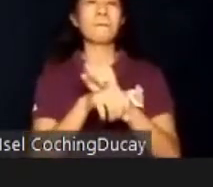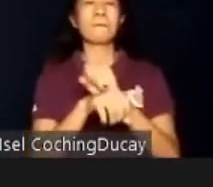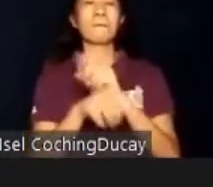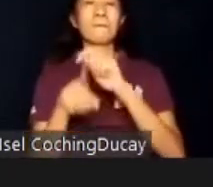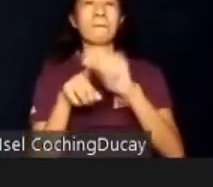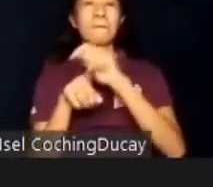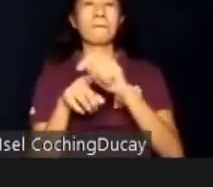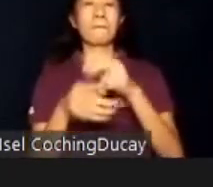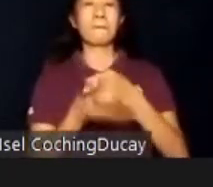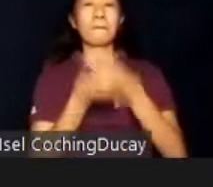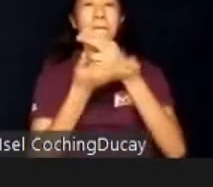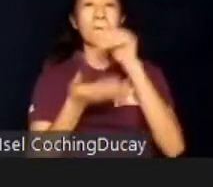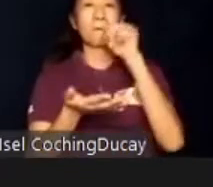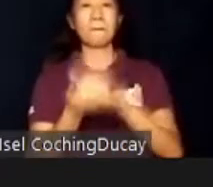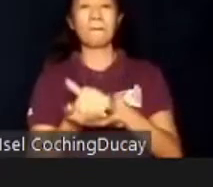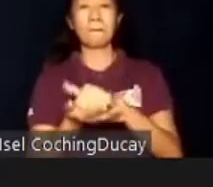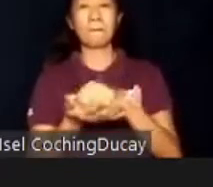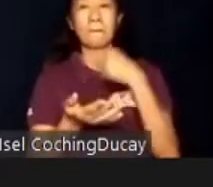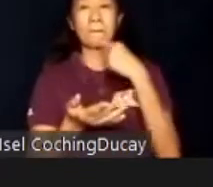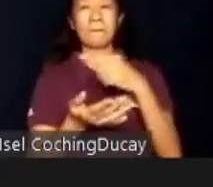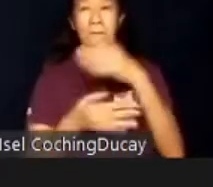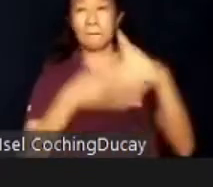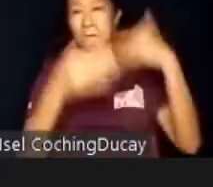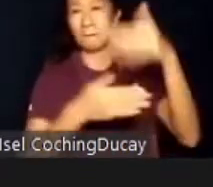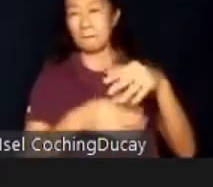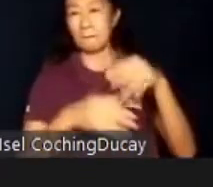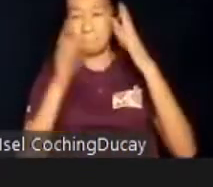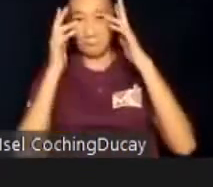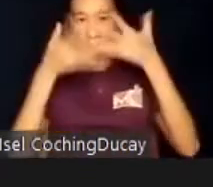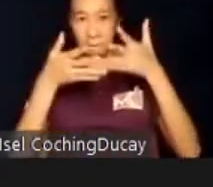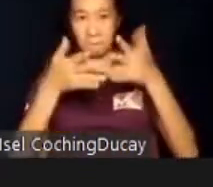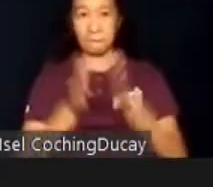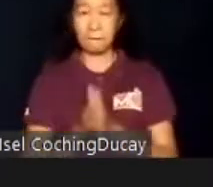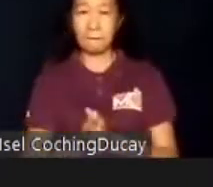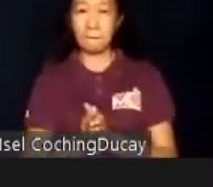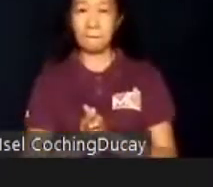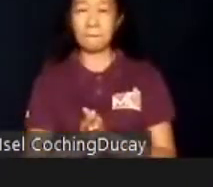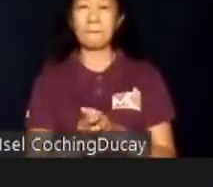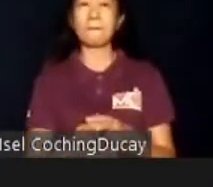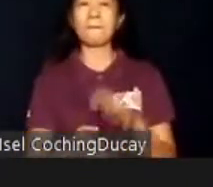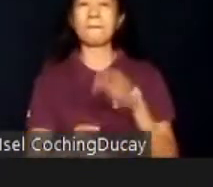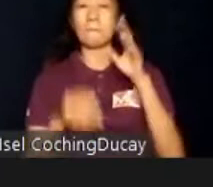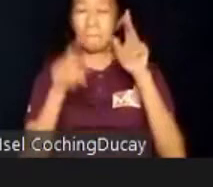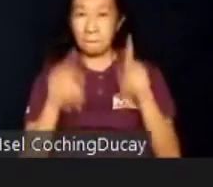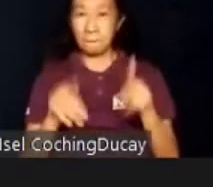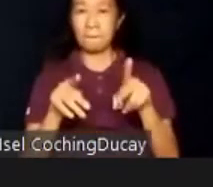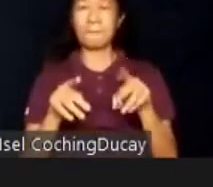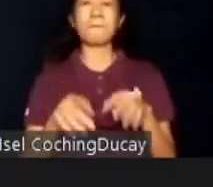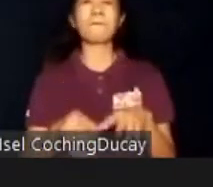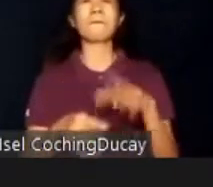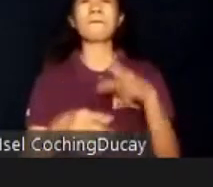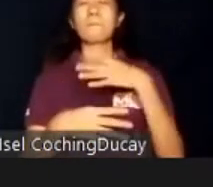achieve this, the aforementioned procedures can be focused on the client's direct areas of concern and priorities.